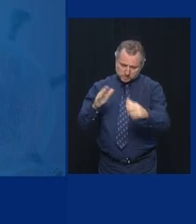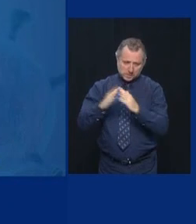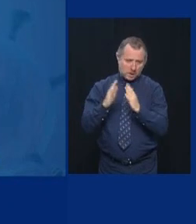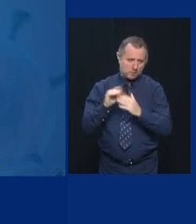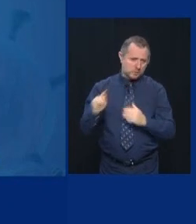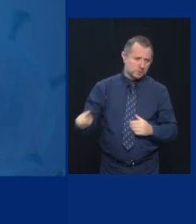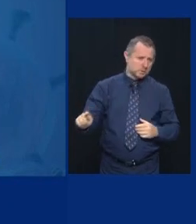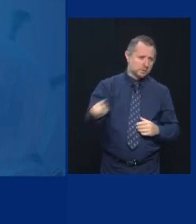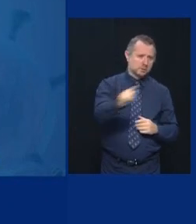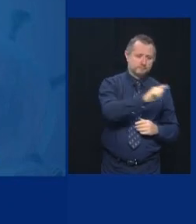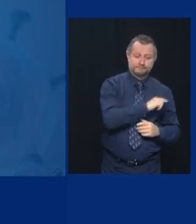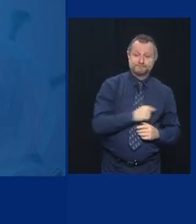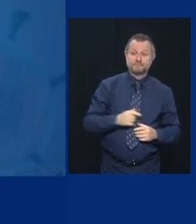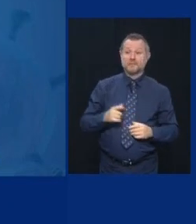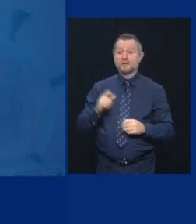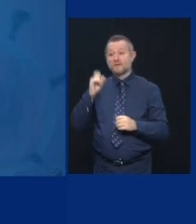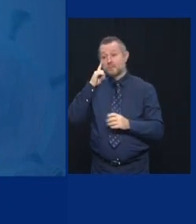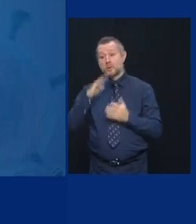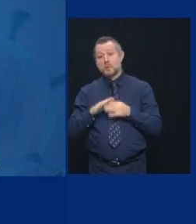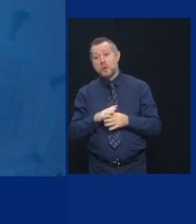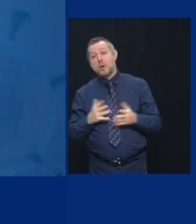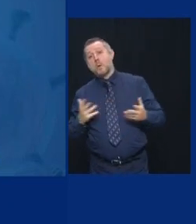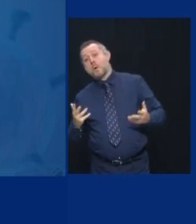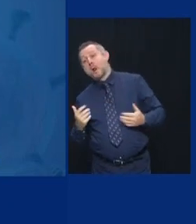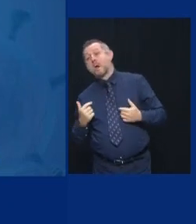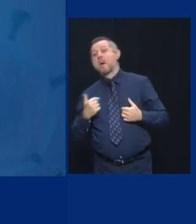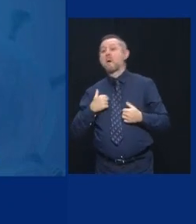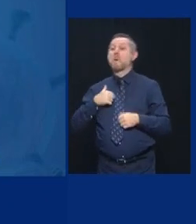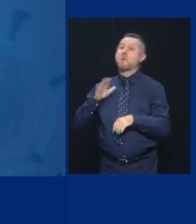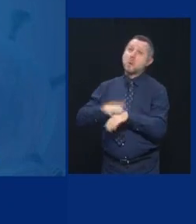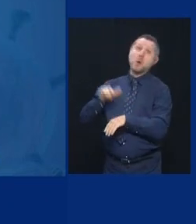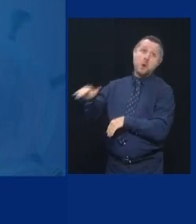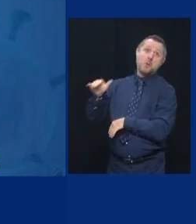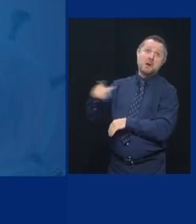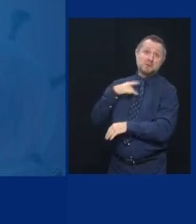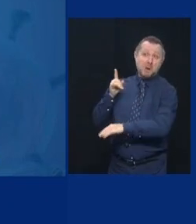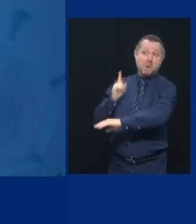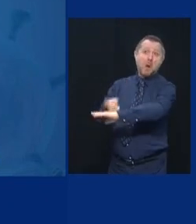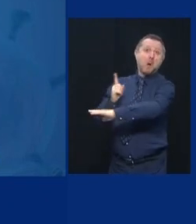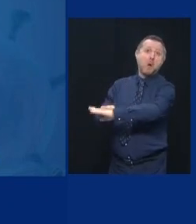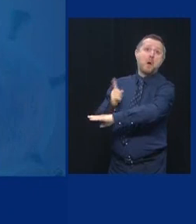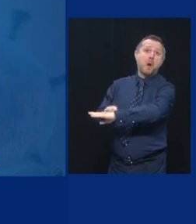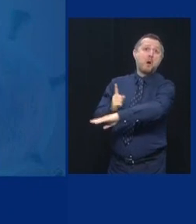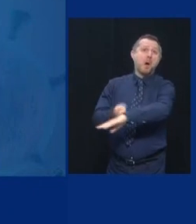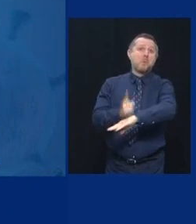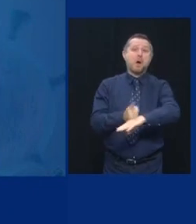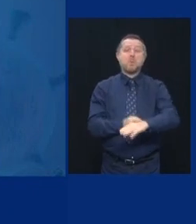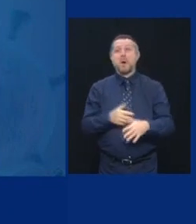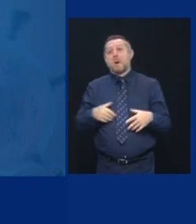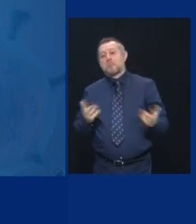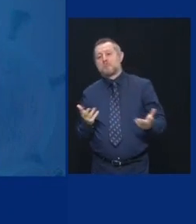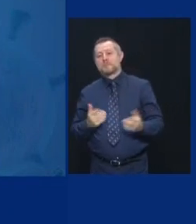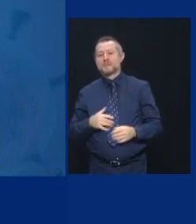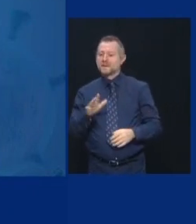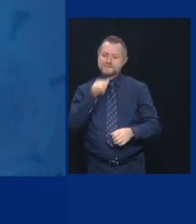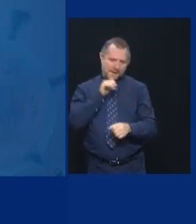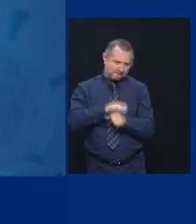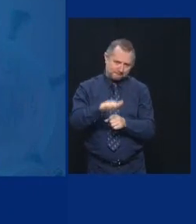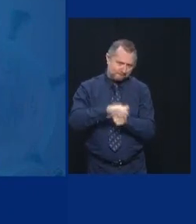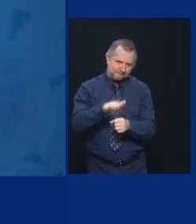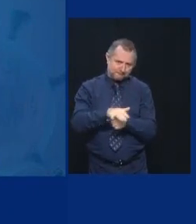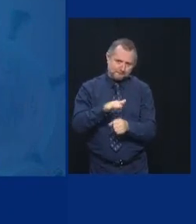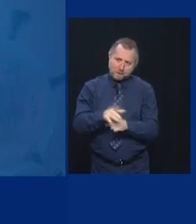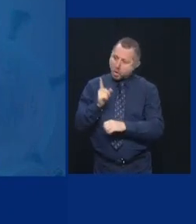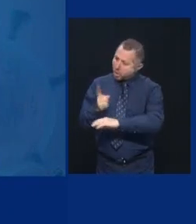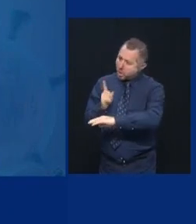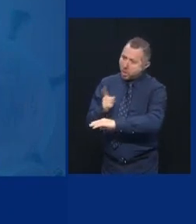While we issue warnings, that's not enforcement. While we do public